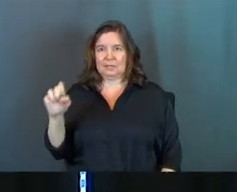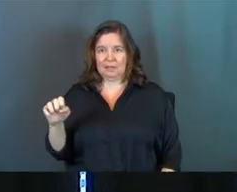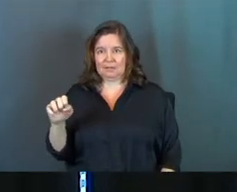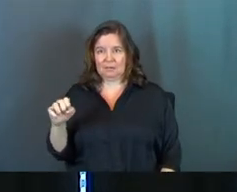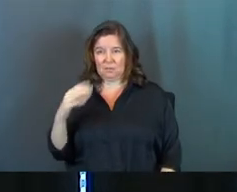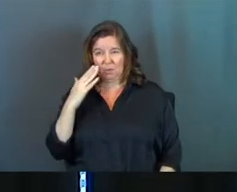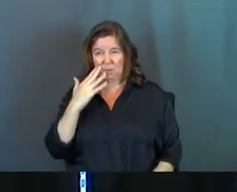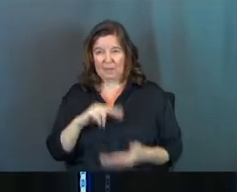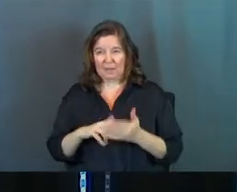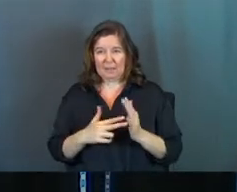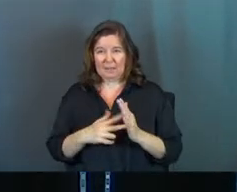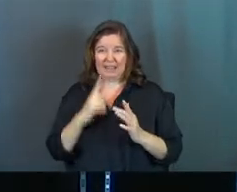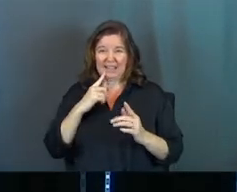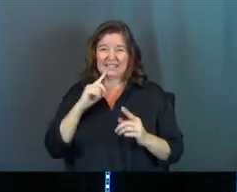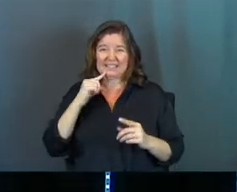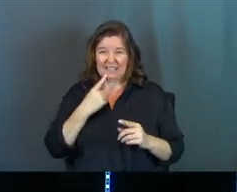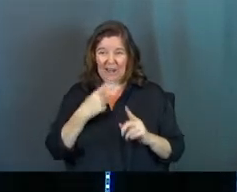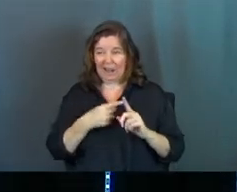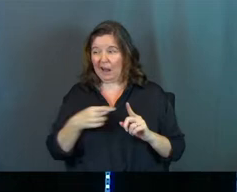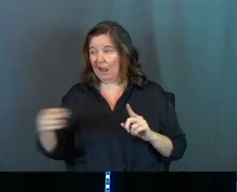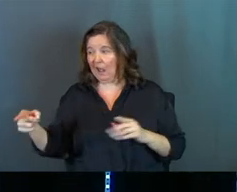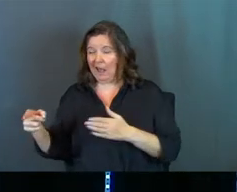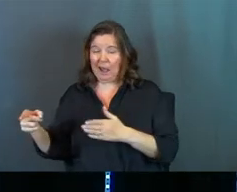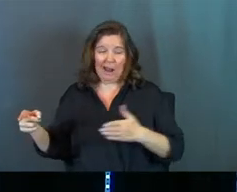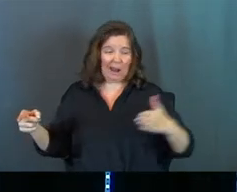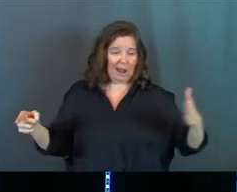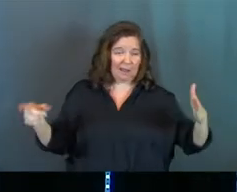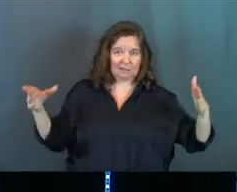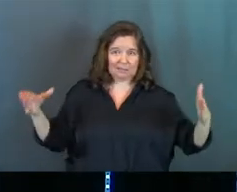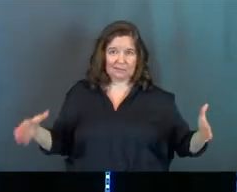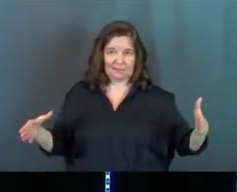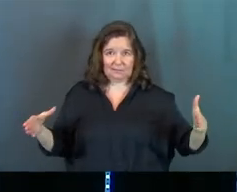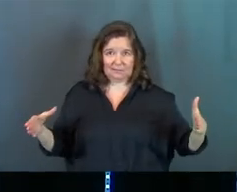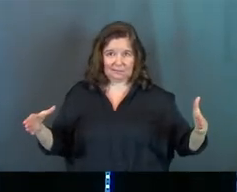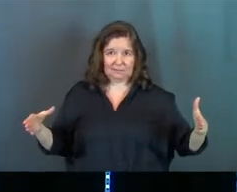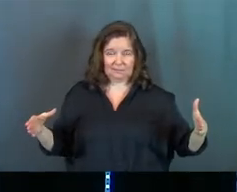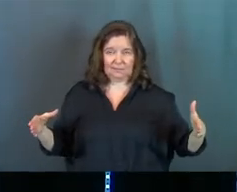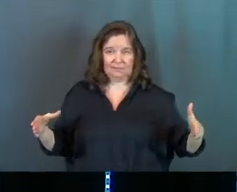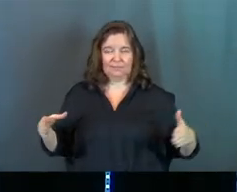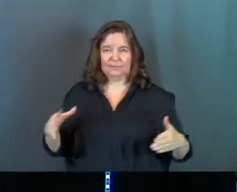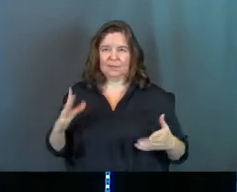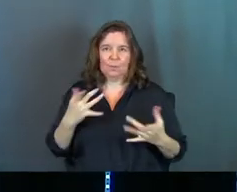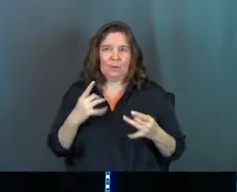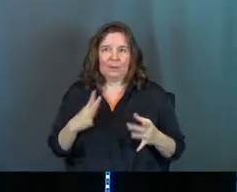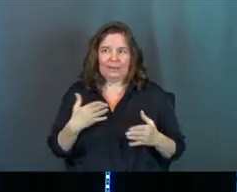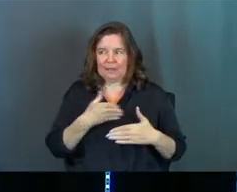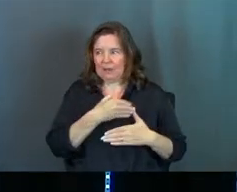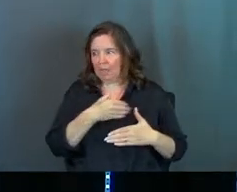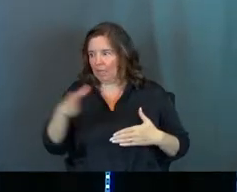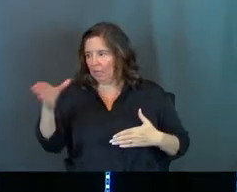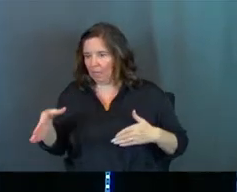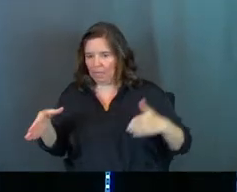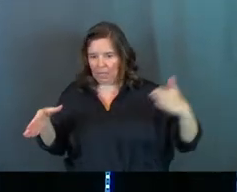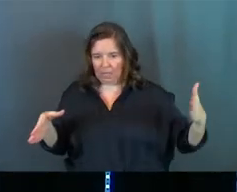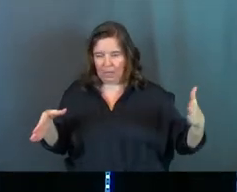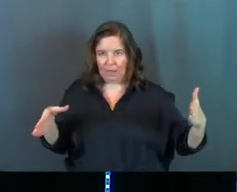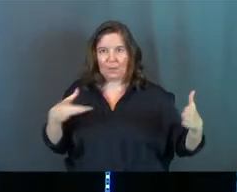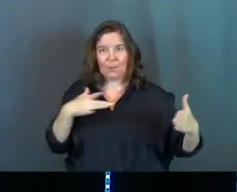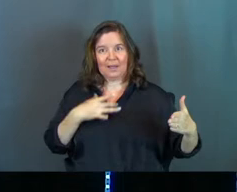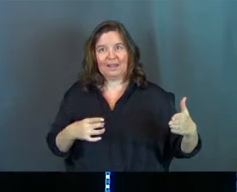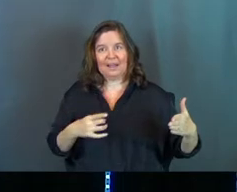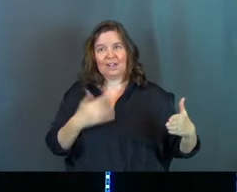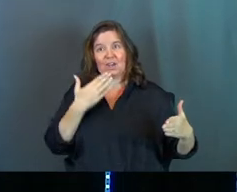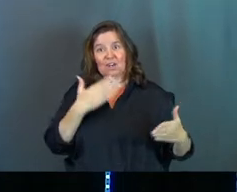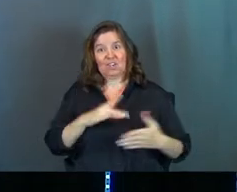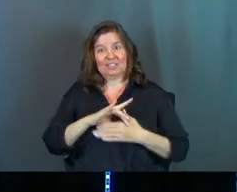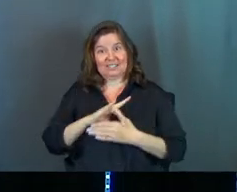Just over-exaggerated, to the extreme, right? That's it. We don't like things overdone, okay? You're like, what do you mean? Think about it. We like